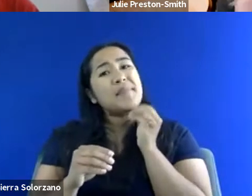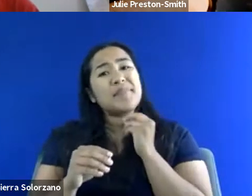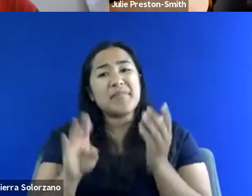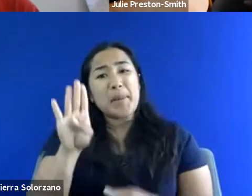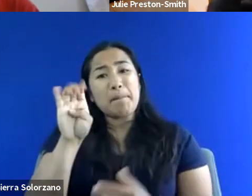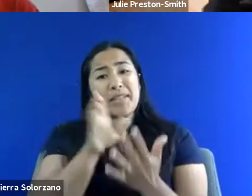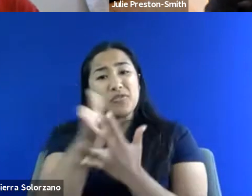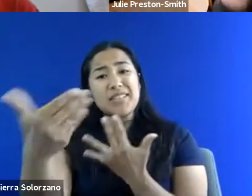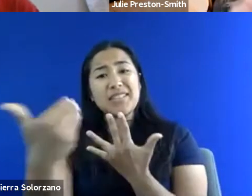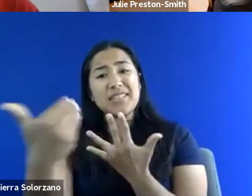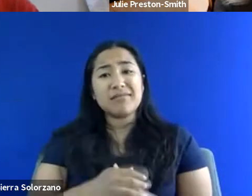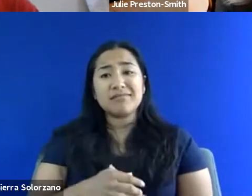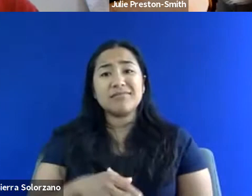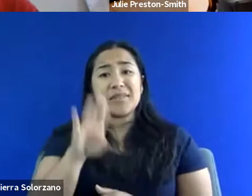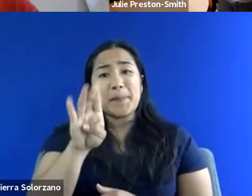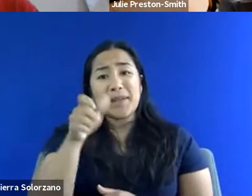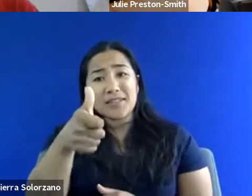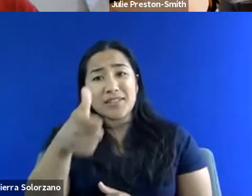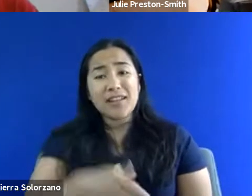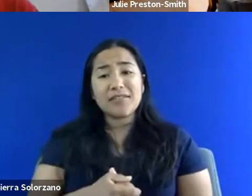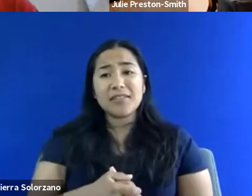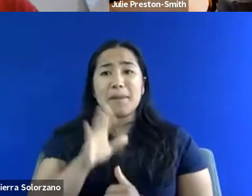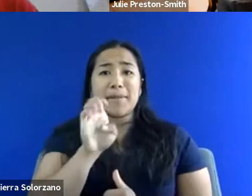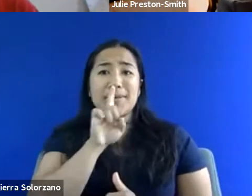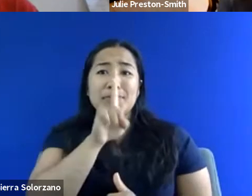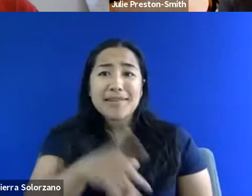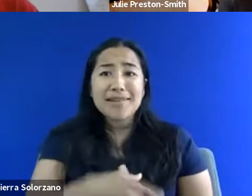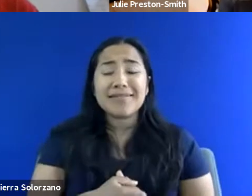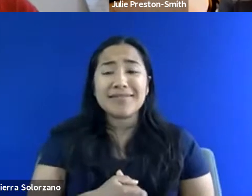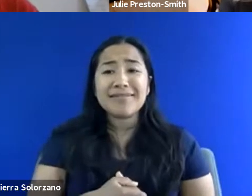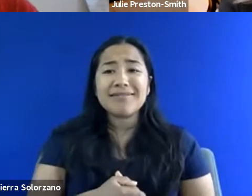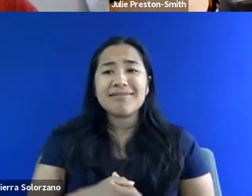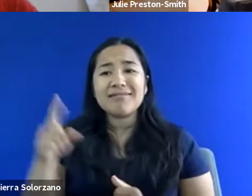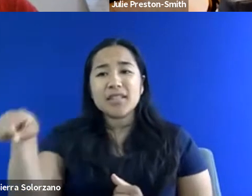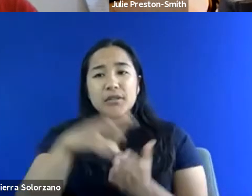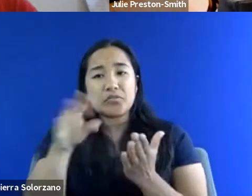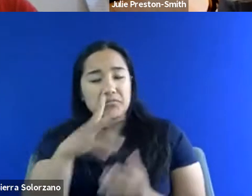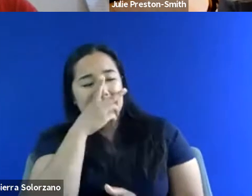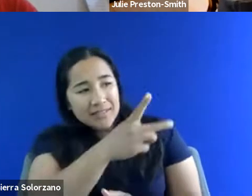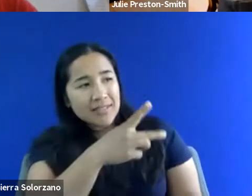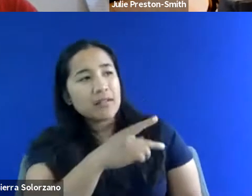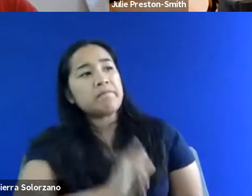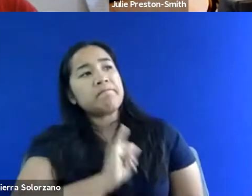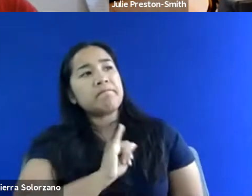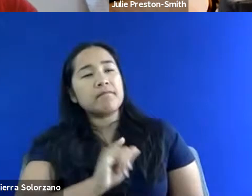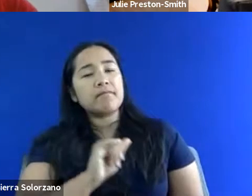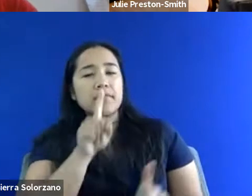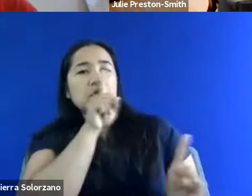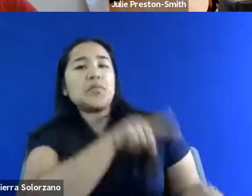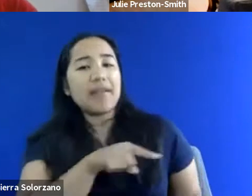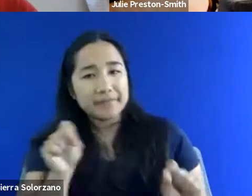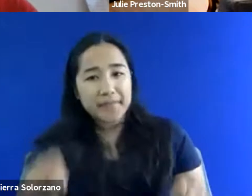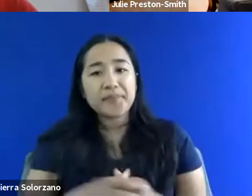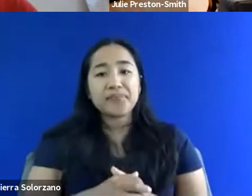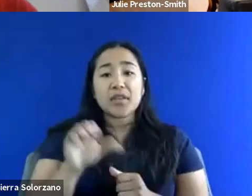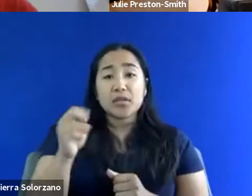be who you are, be genuine, they see that. And I think they respond very well. Sean